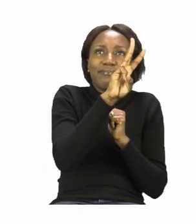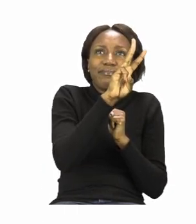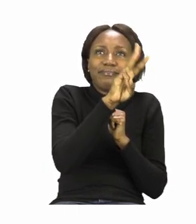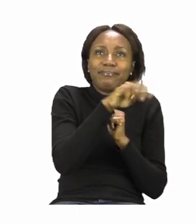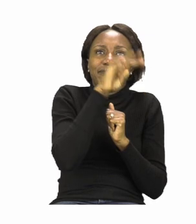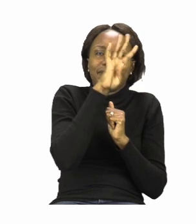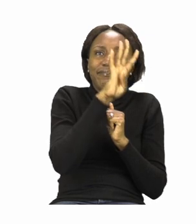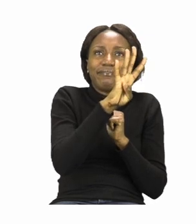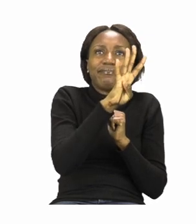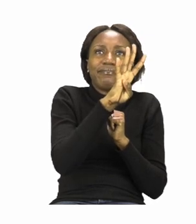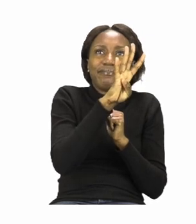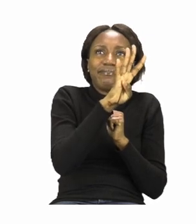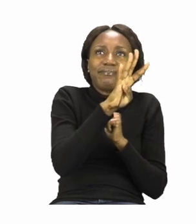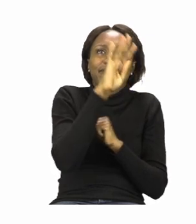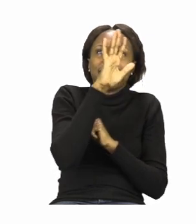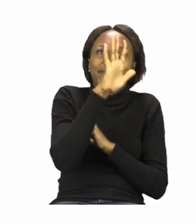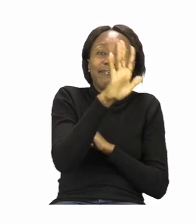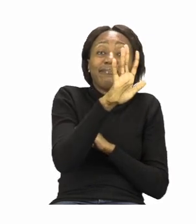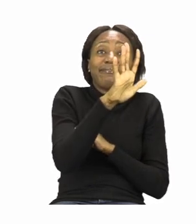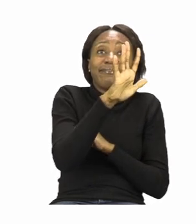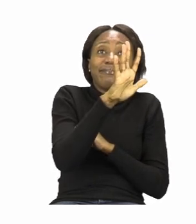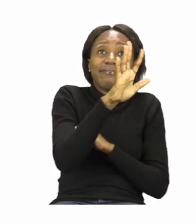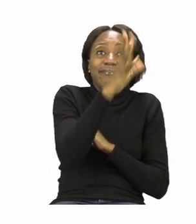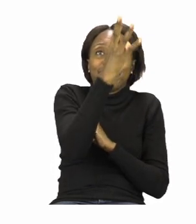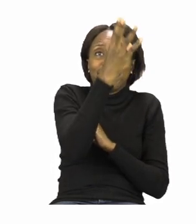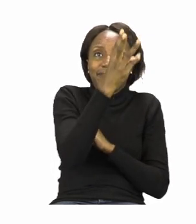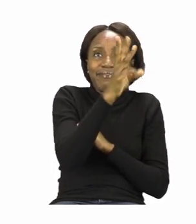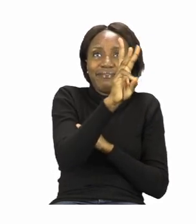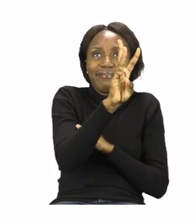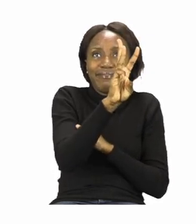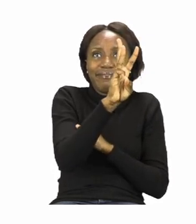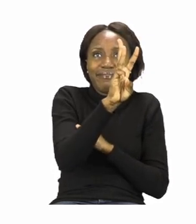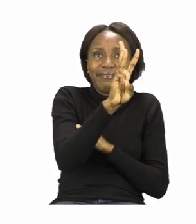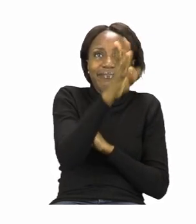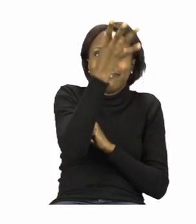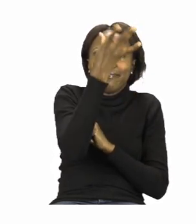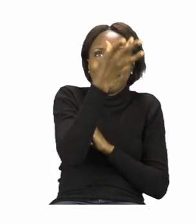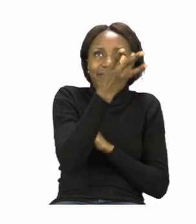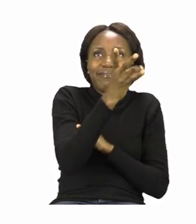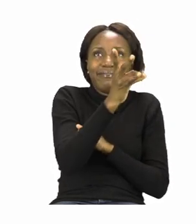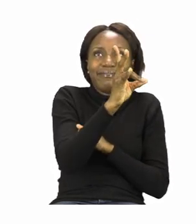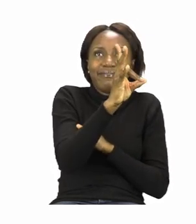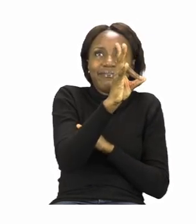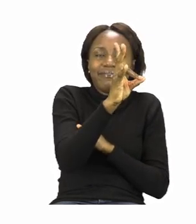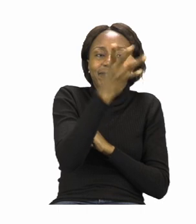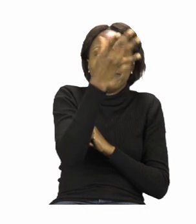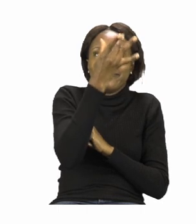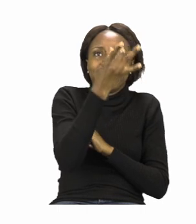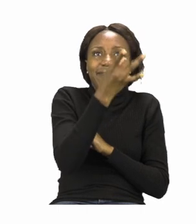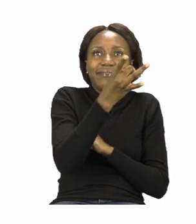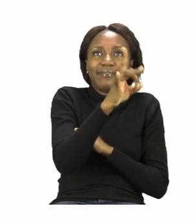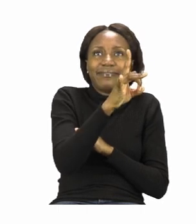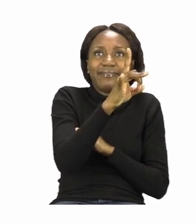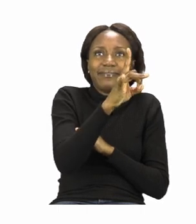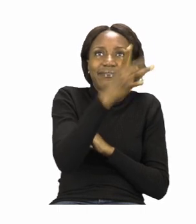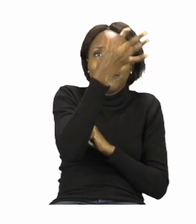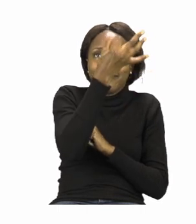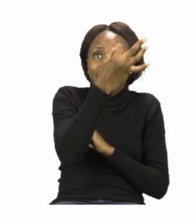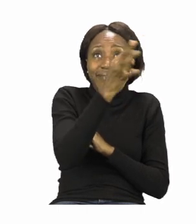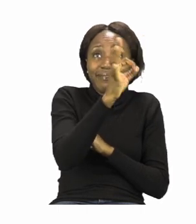4, 5, 6, 7, 8,